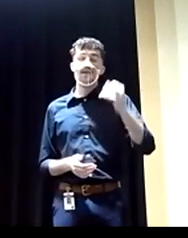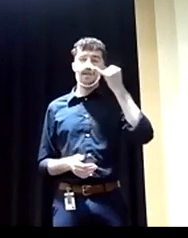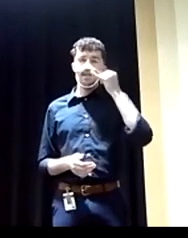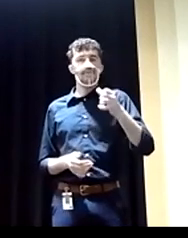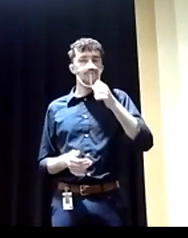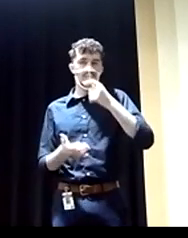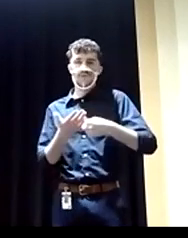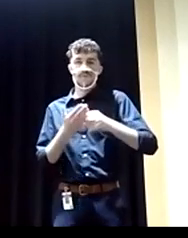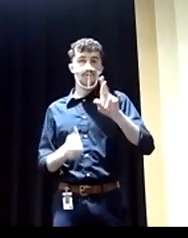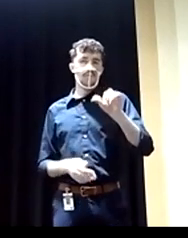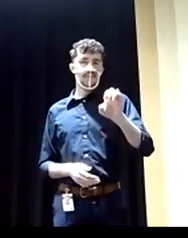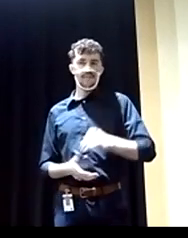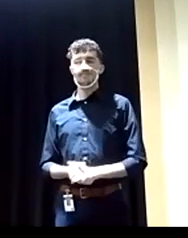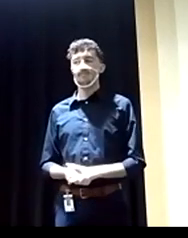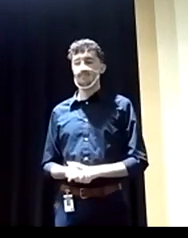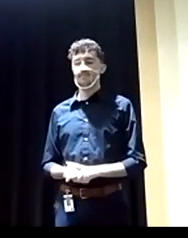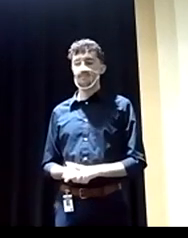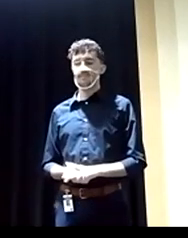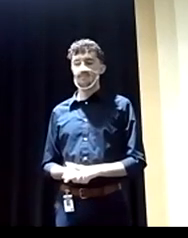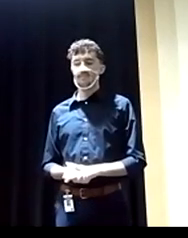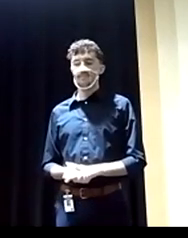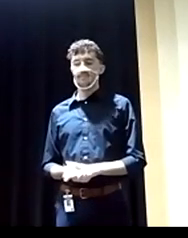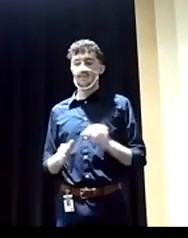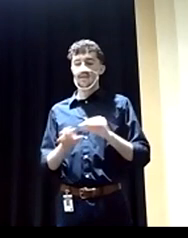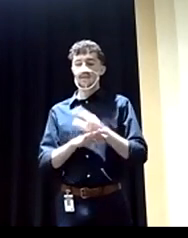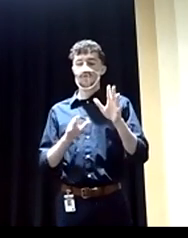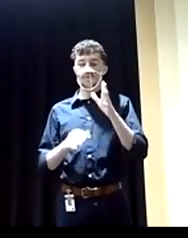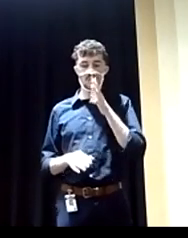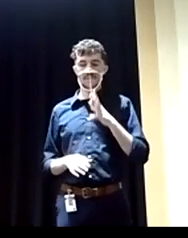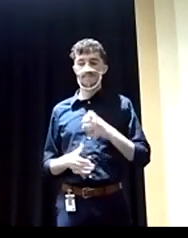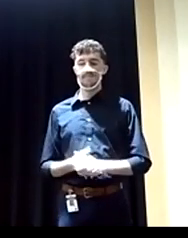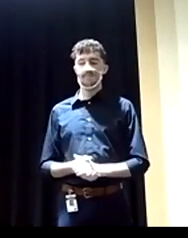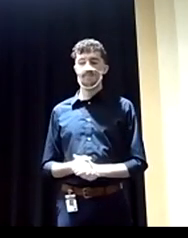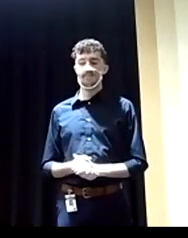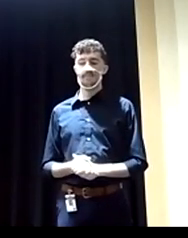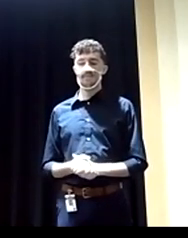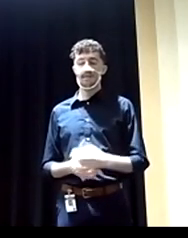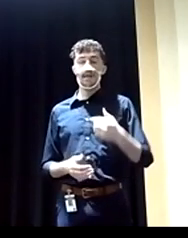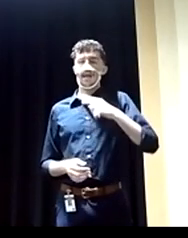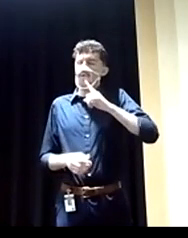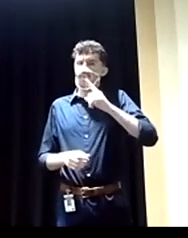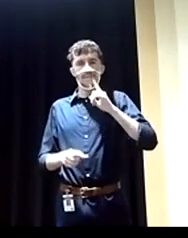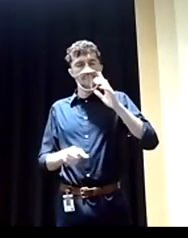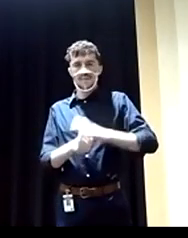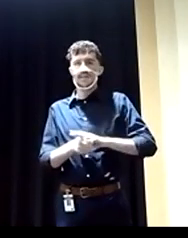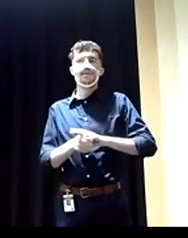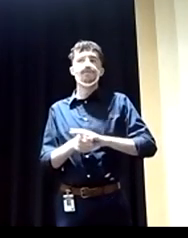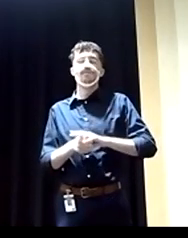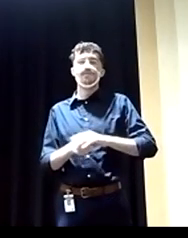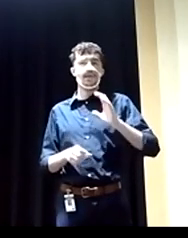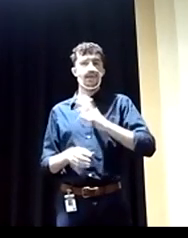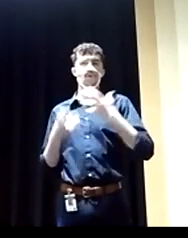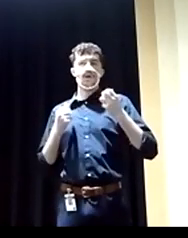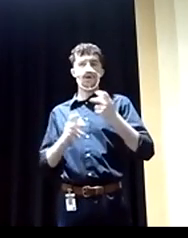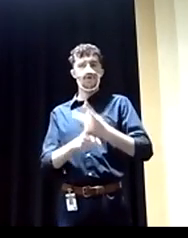country. Thank you. Councilor Cleo. Yes. I really believe that we, our health care has